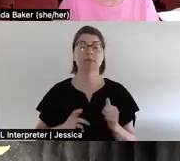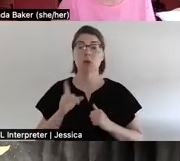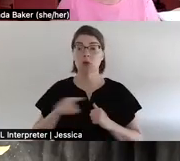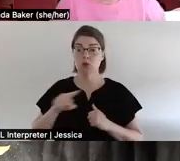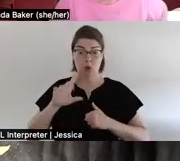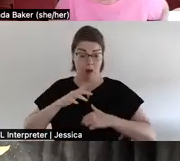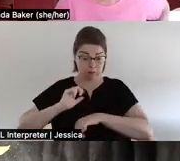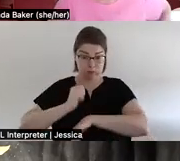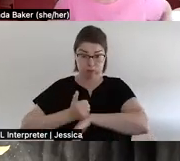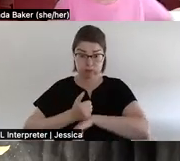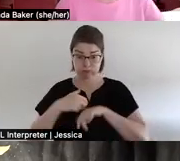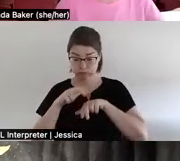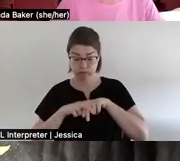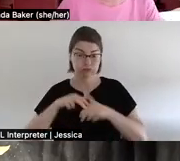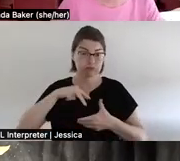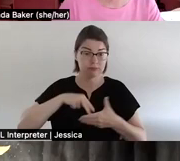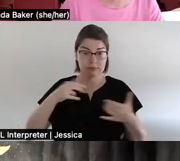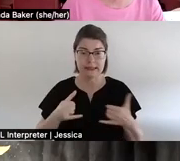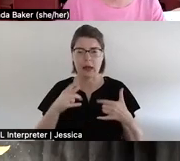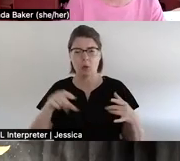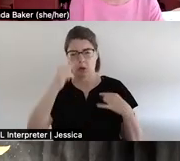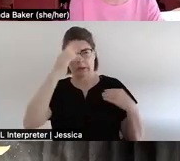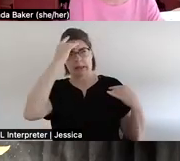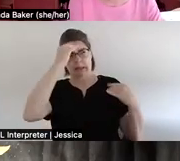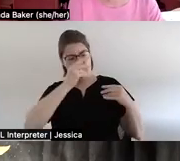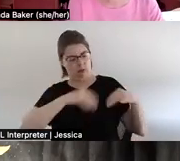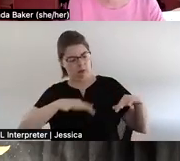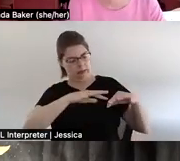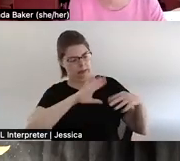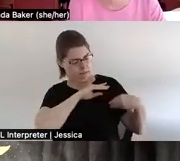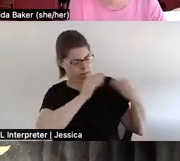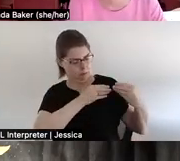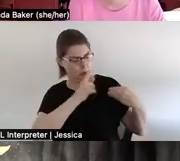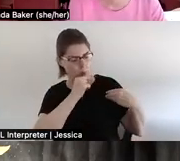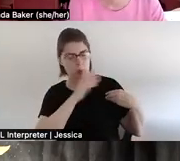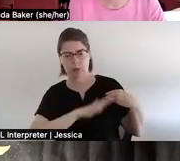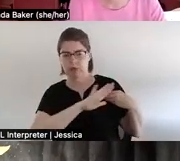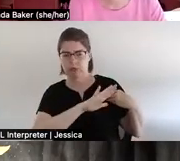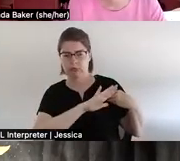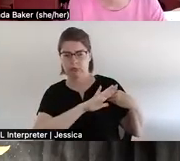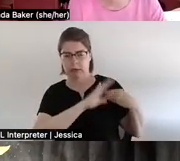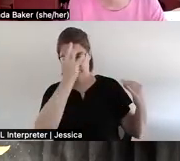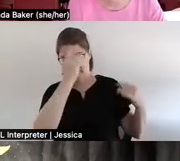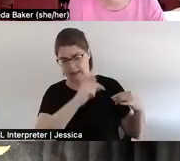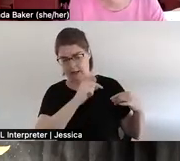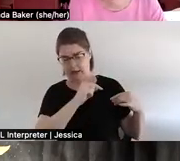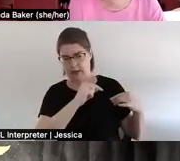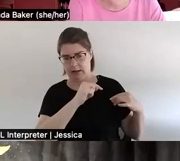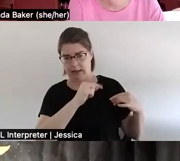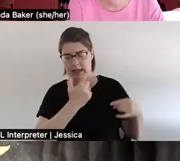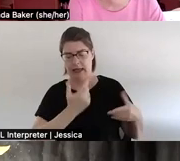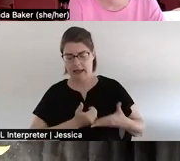today, please think about the traditional lands you are situated on and join us in